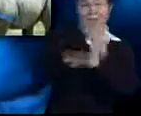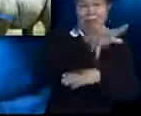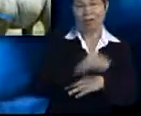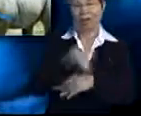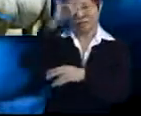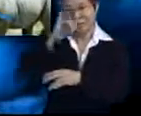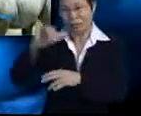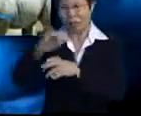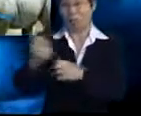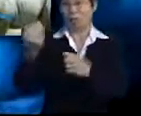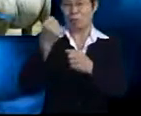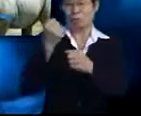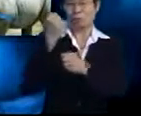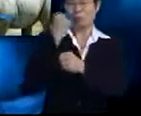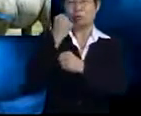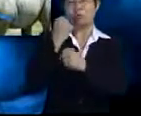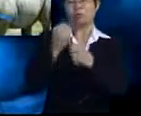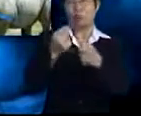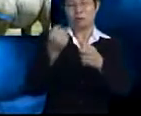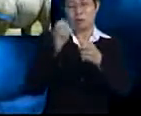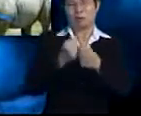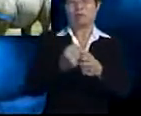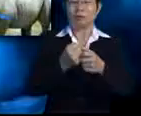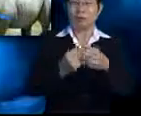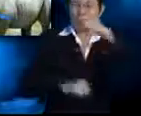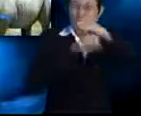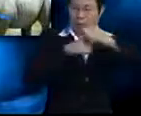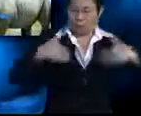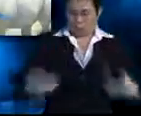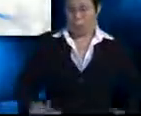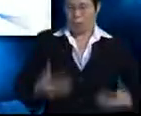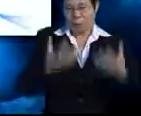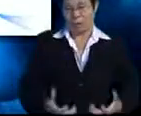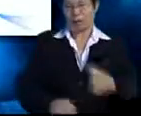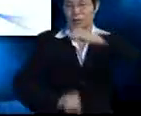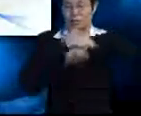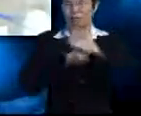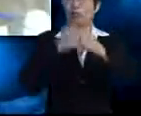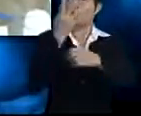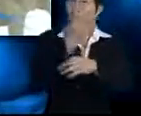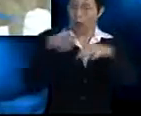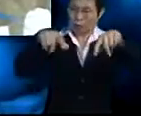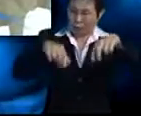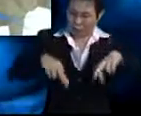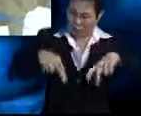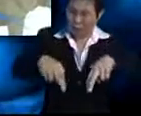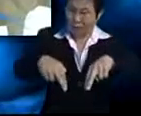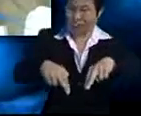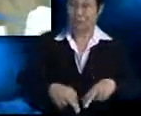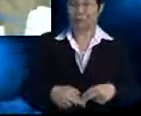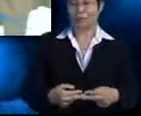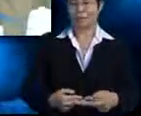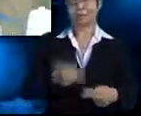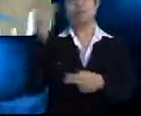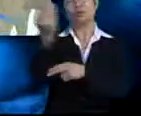rigid skeletons to support their body weight and to help them move using their four limbs. The limbs of large animals